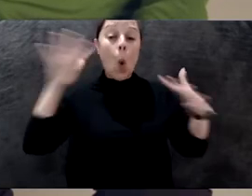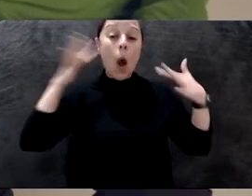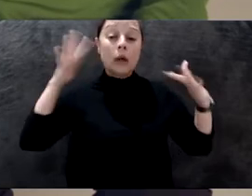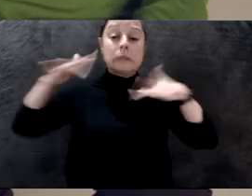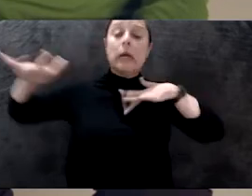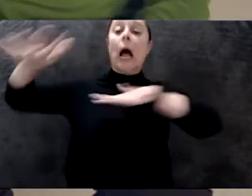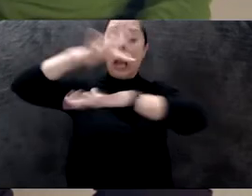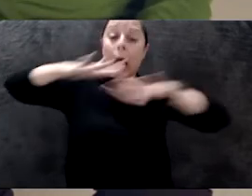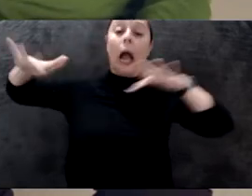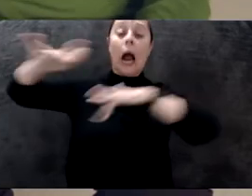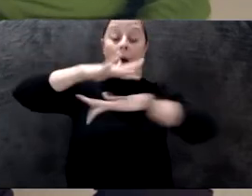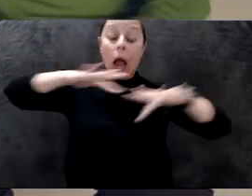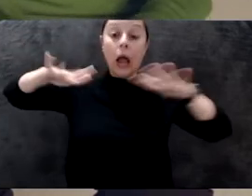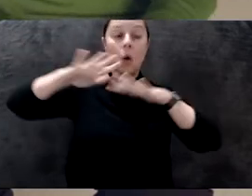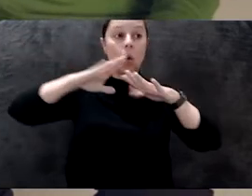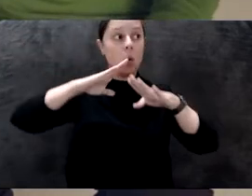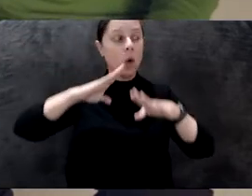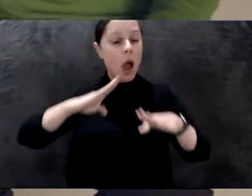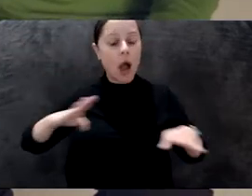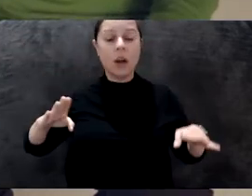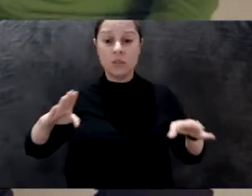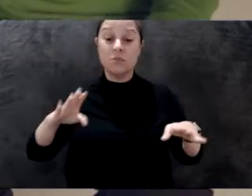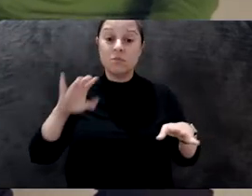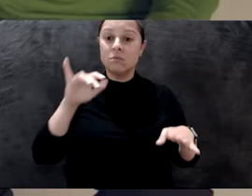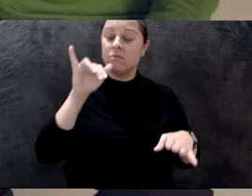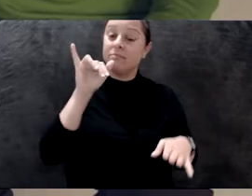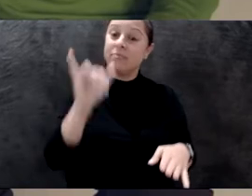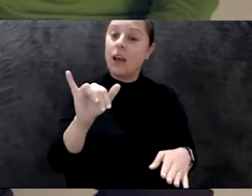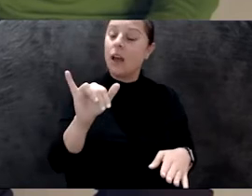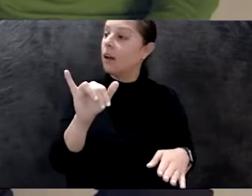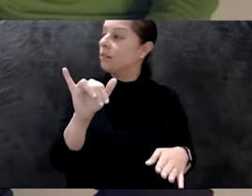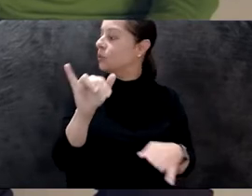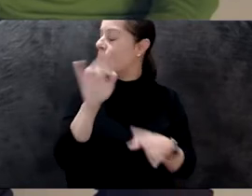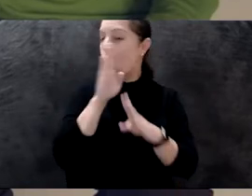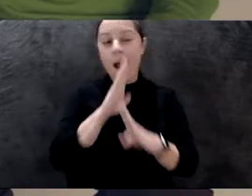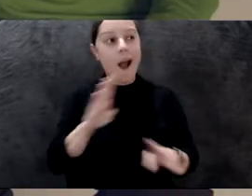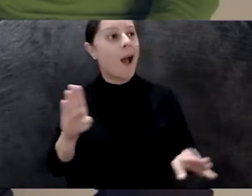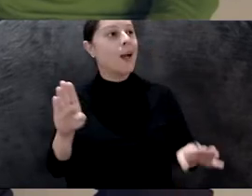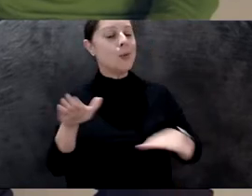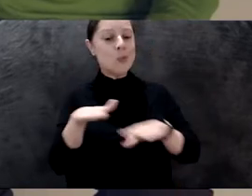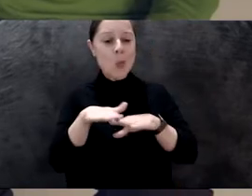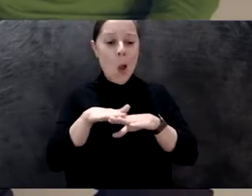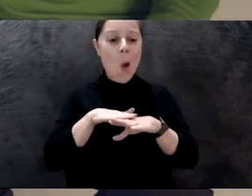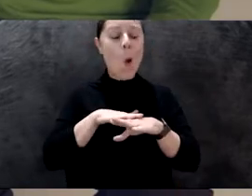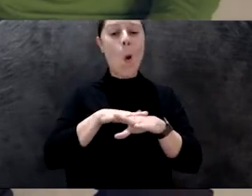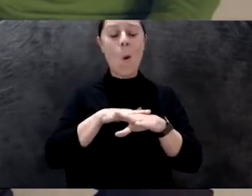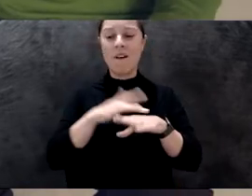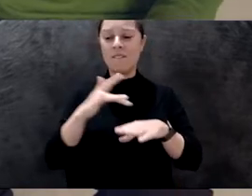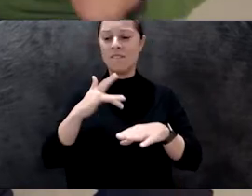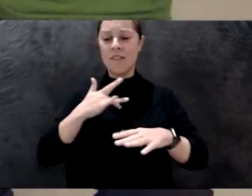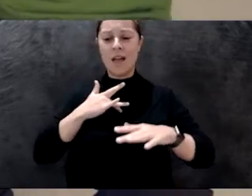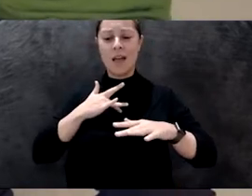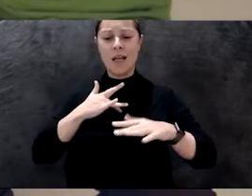a disaster, right? And as I mean, it's kind of slowing down and being able to vibrate different. I think so was the entry point also of the project.